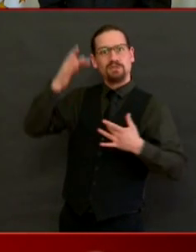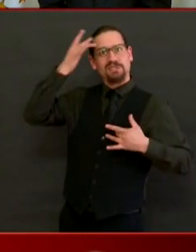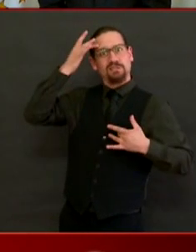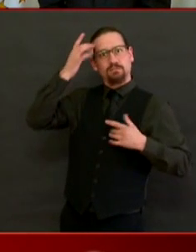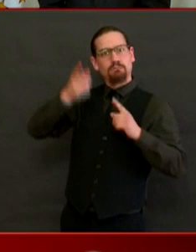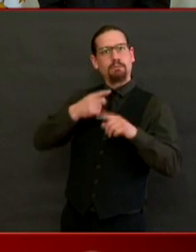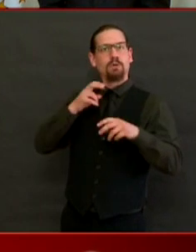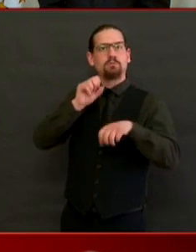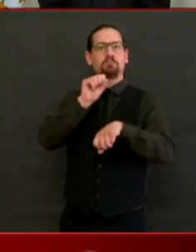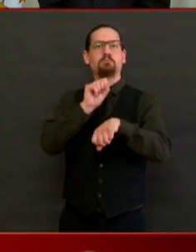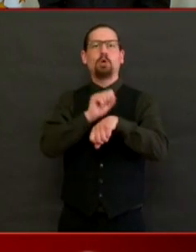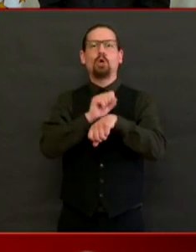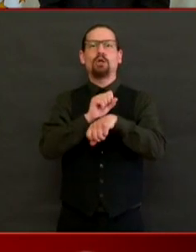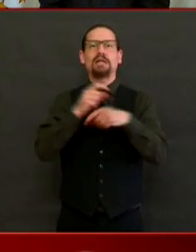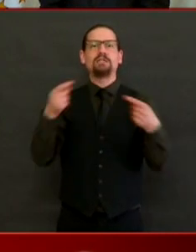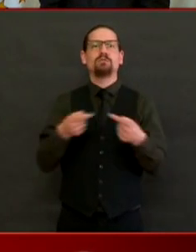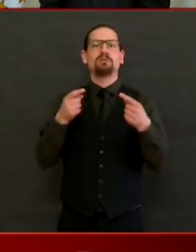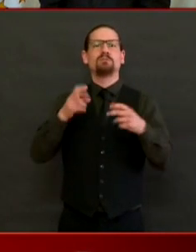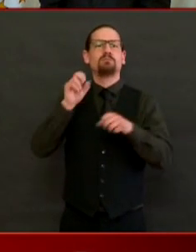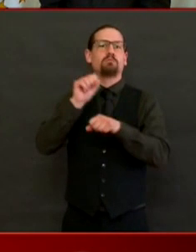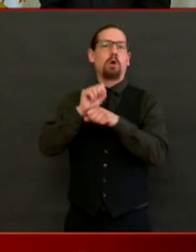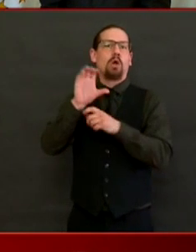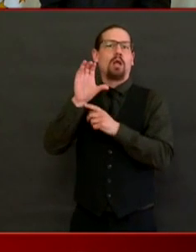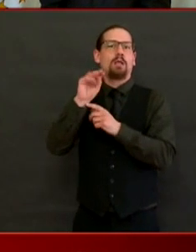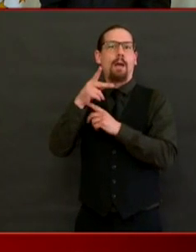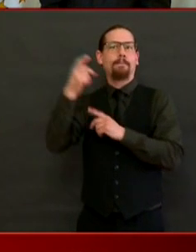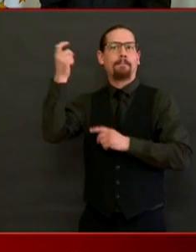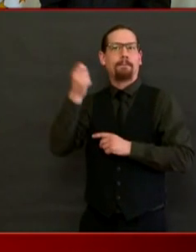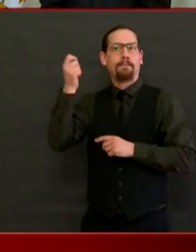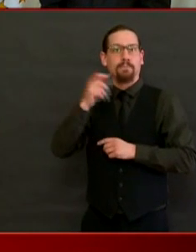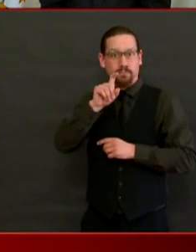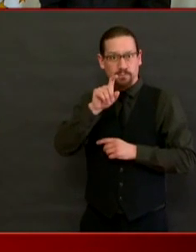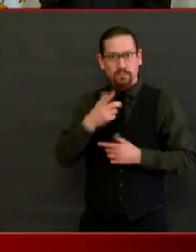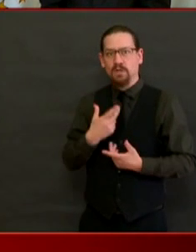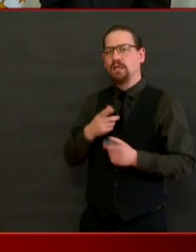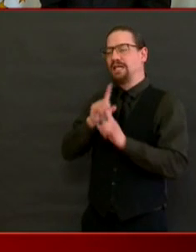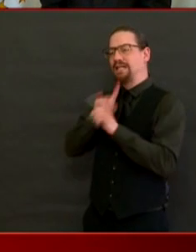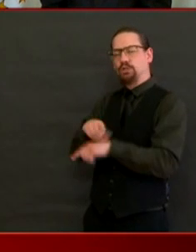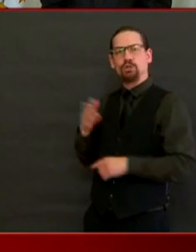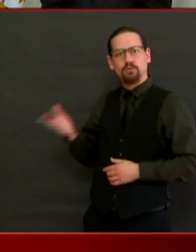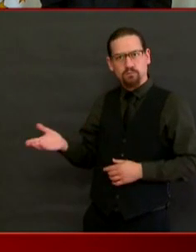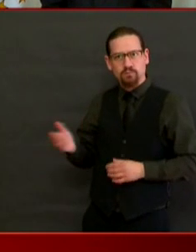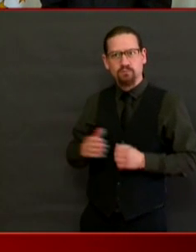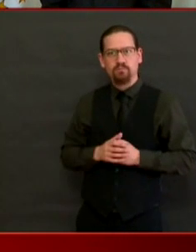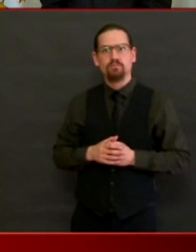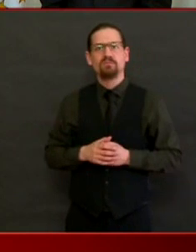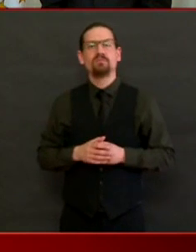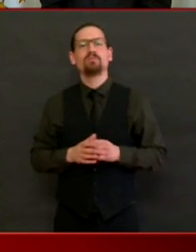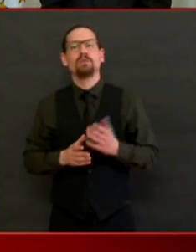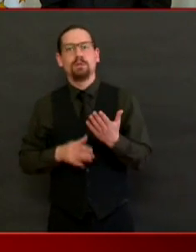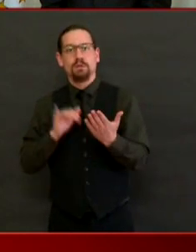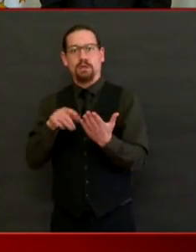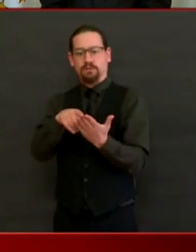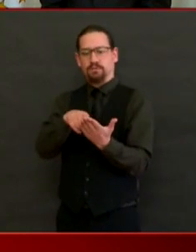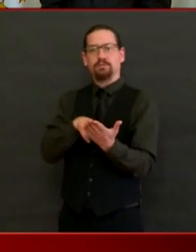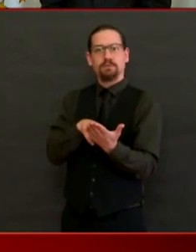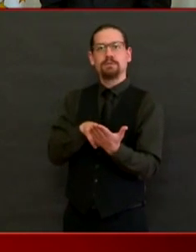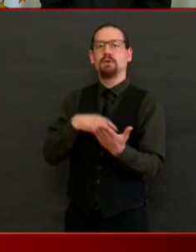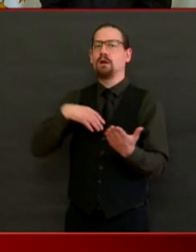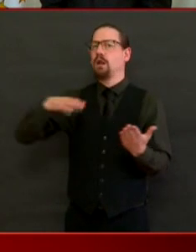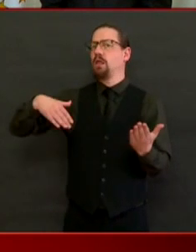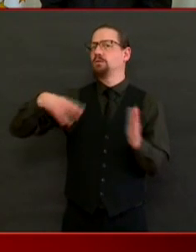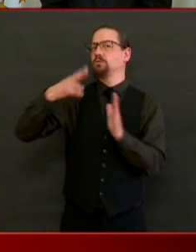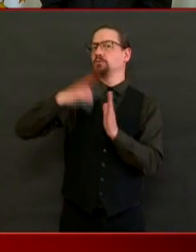As a reminder, everyone now has minimum of 10 days of paid sick leave. We also